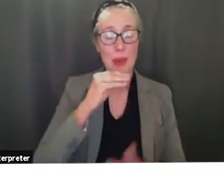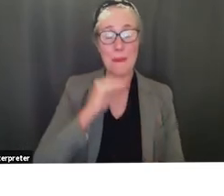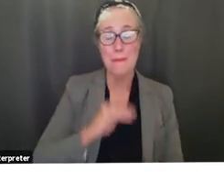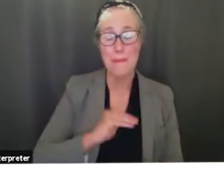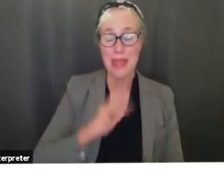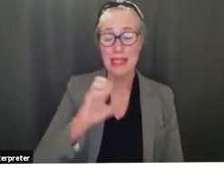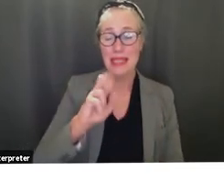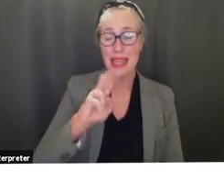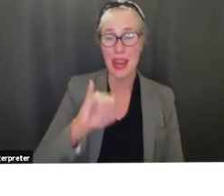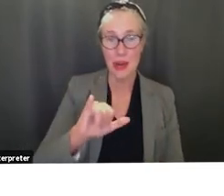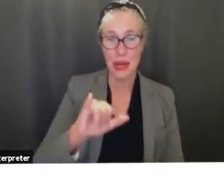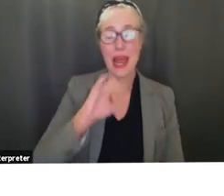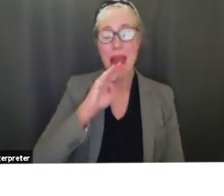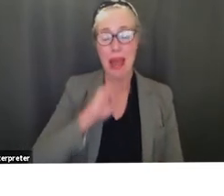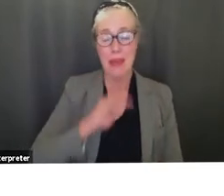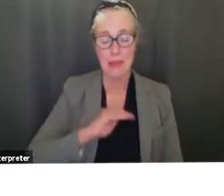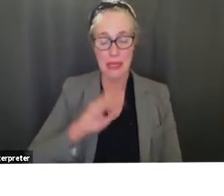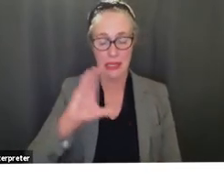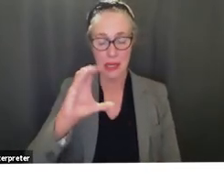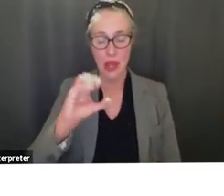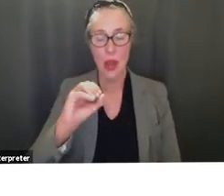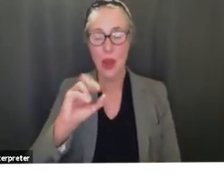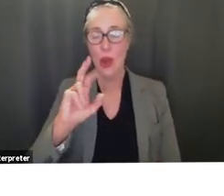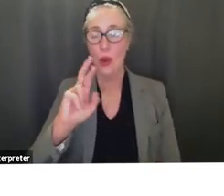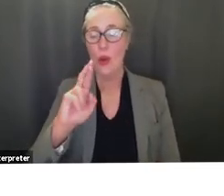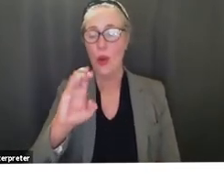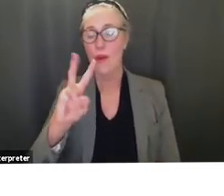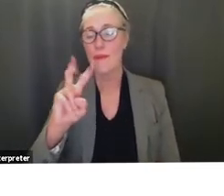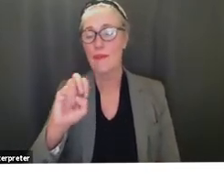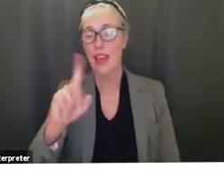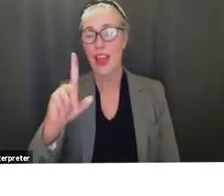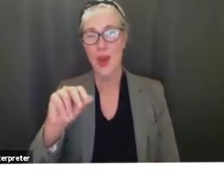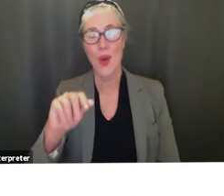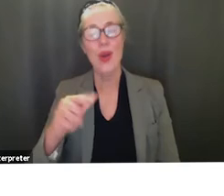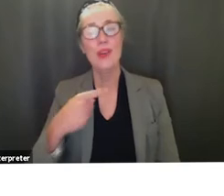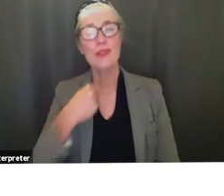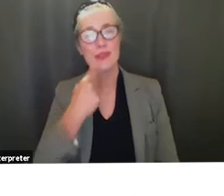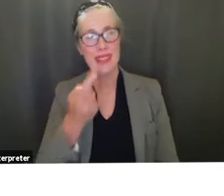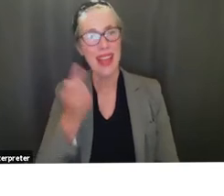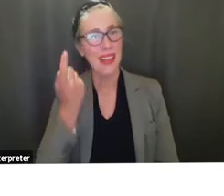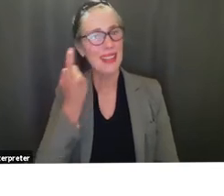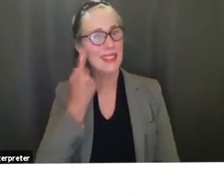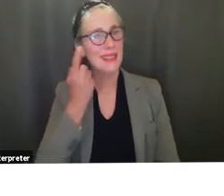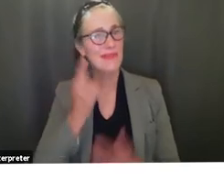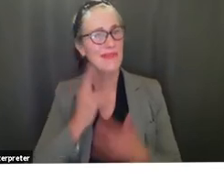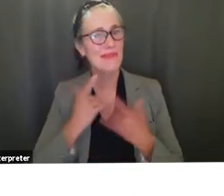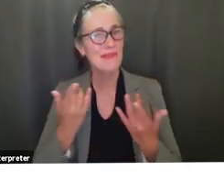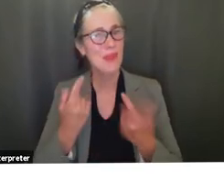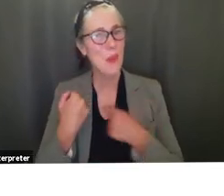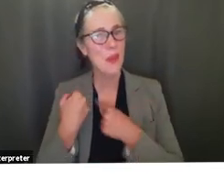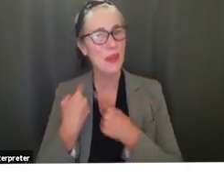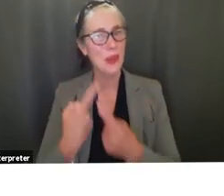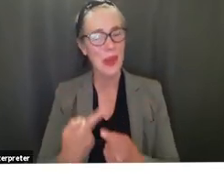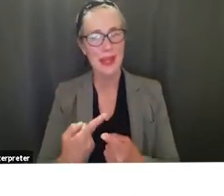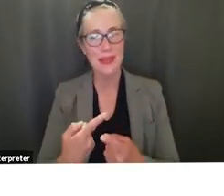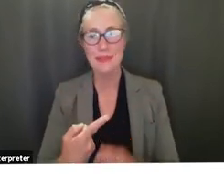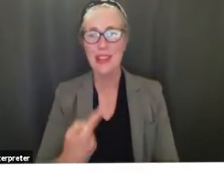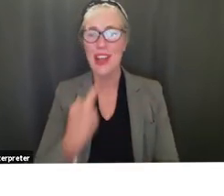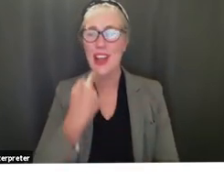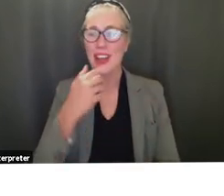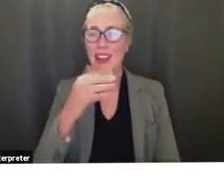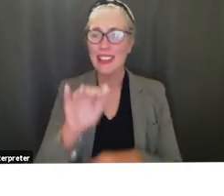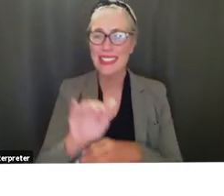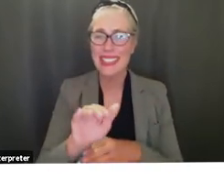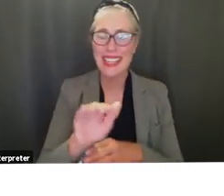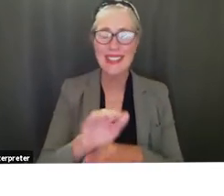over to miss escobedo to give us the latest uh report on how it's going good evening board president ford uh